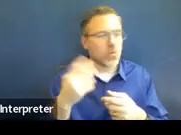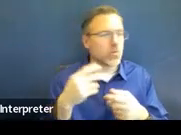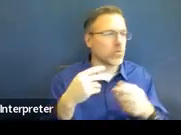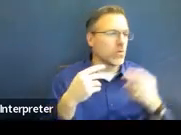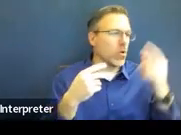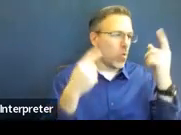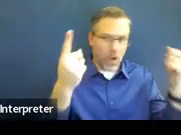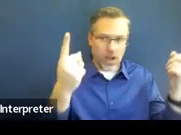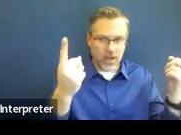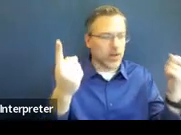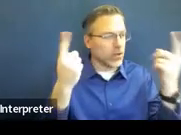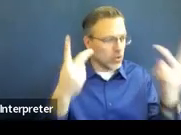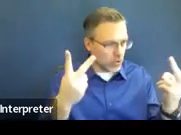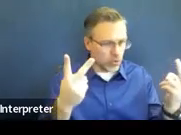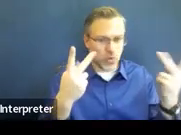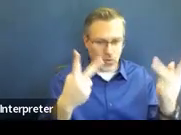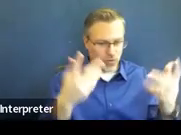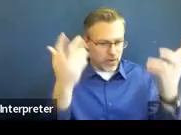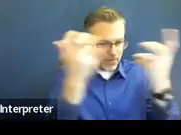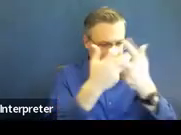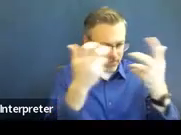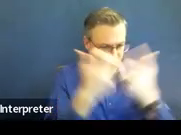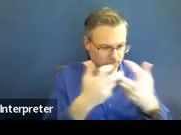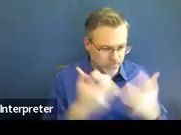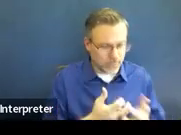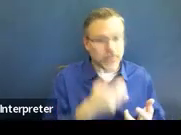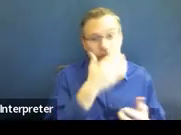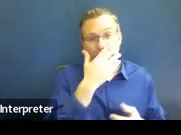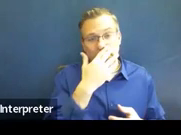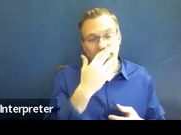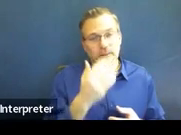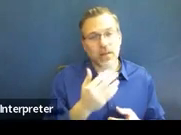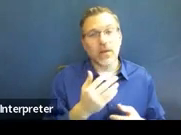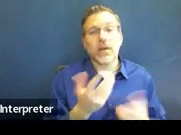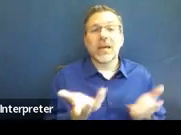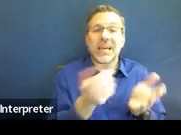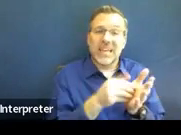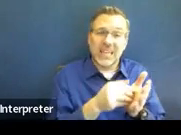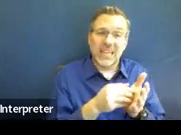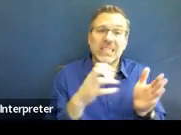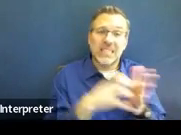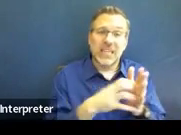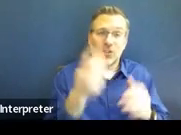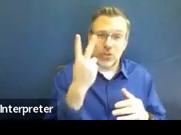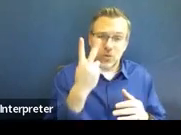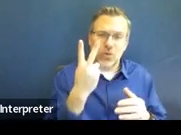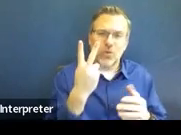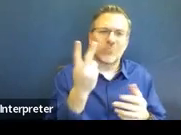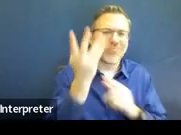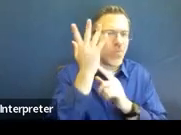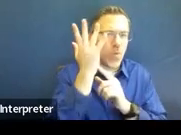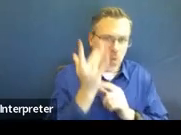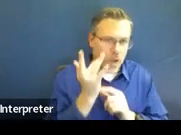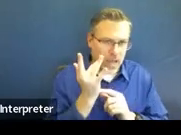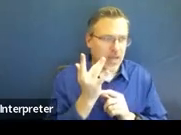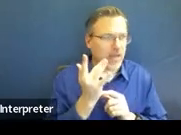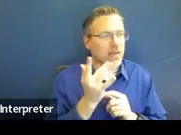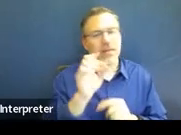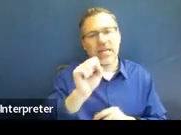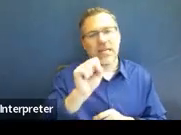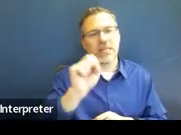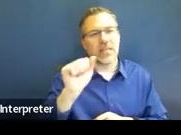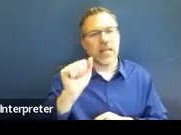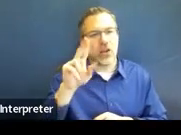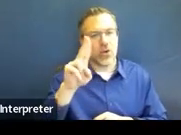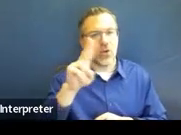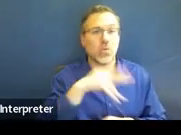So here in section two, you want to explain why the SAU is proposing or refusing to do those things